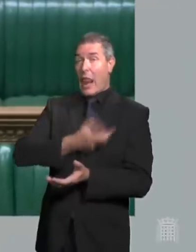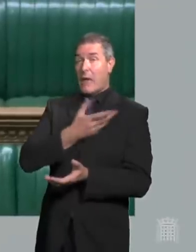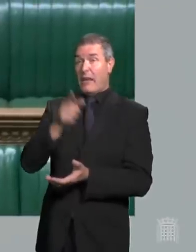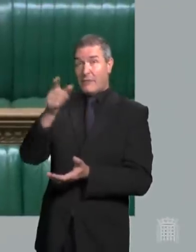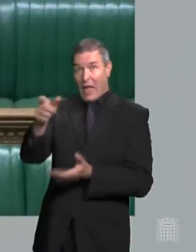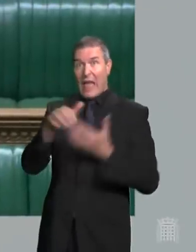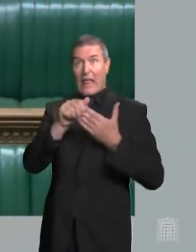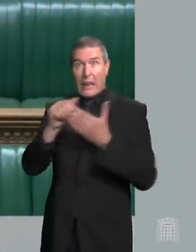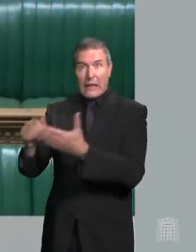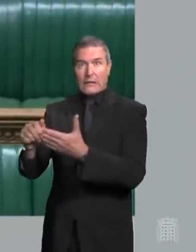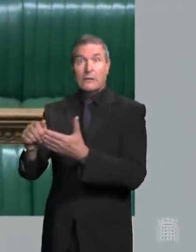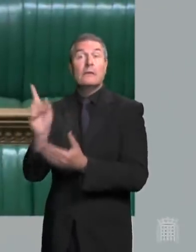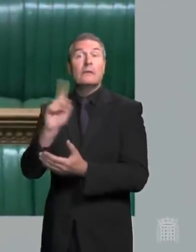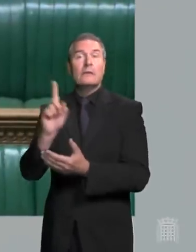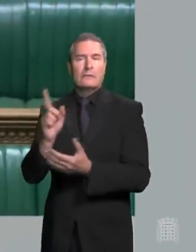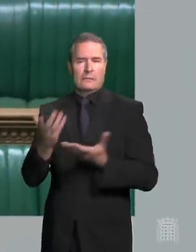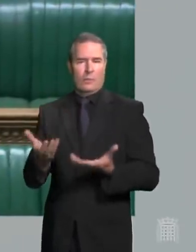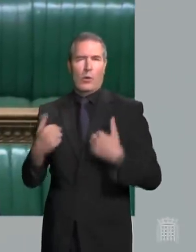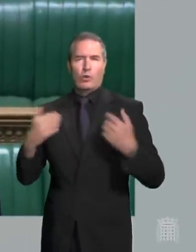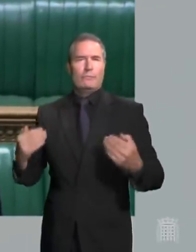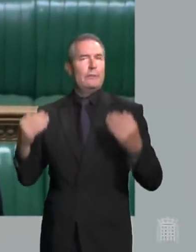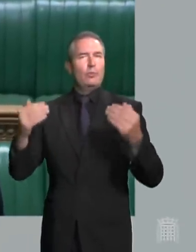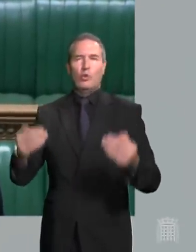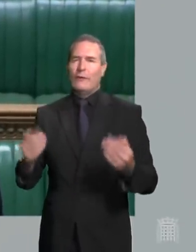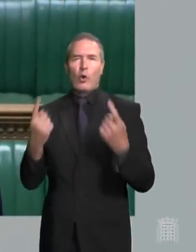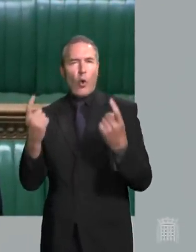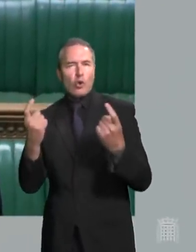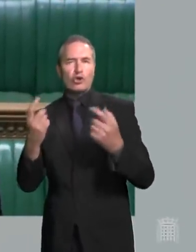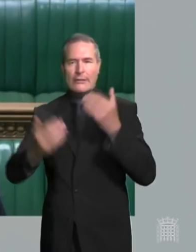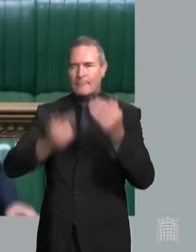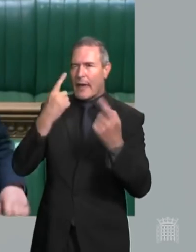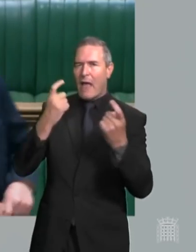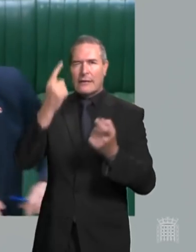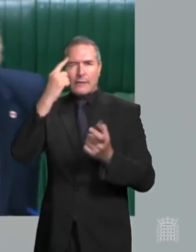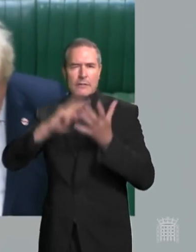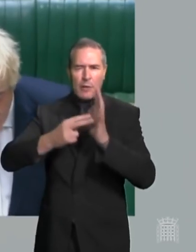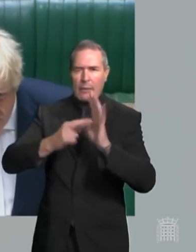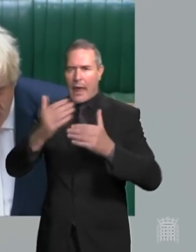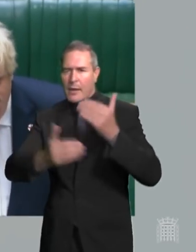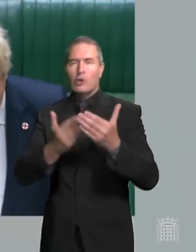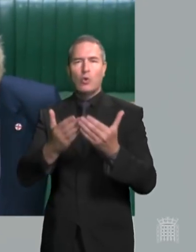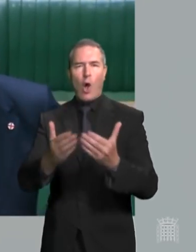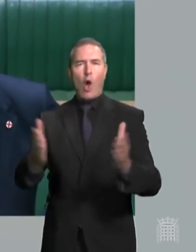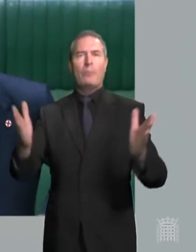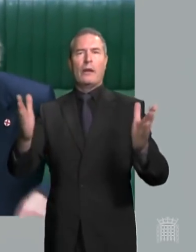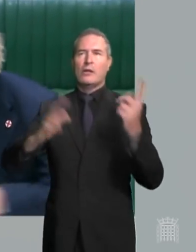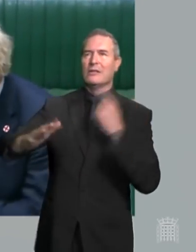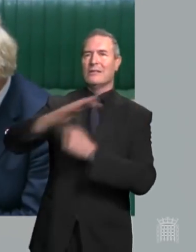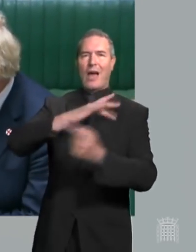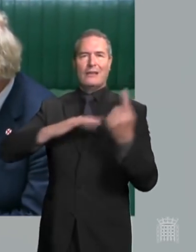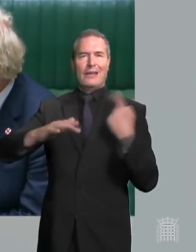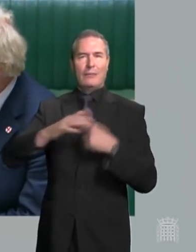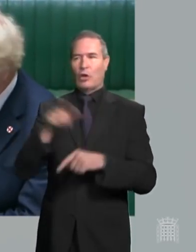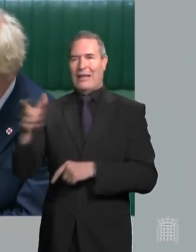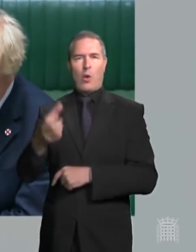we'd listened to him, we would not now be proceeding cautiously, pragmatically, sensibly, to reopen our society and